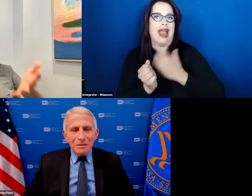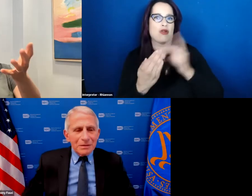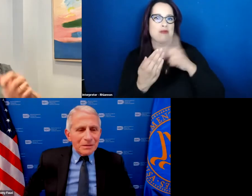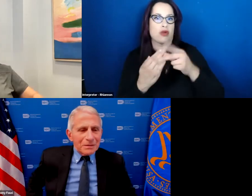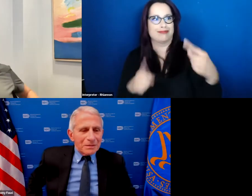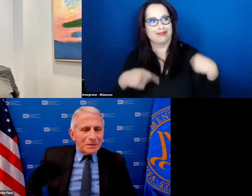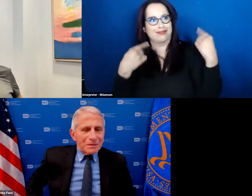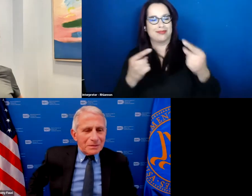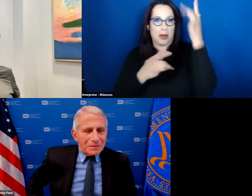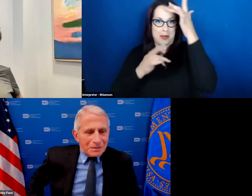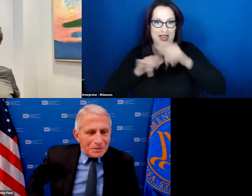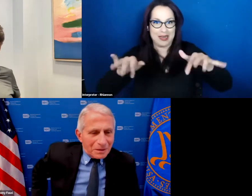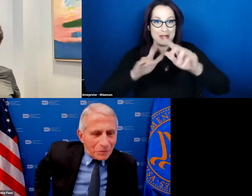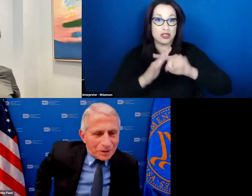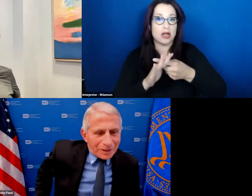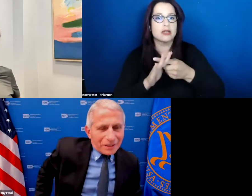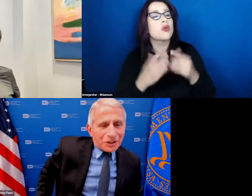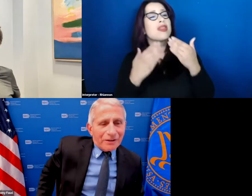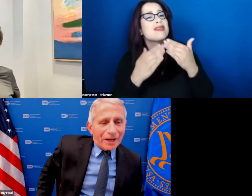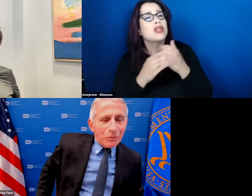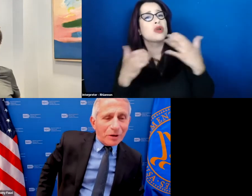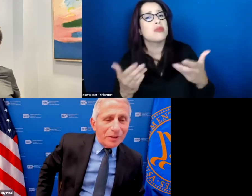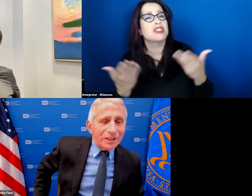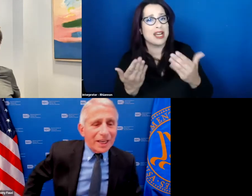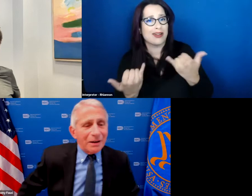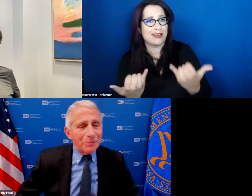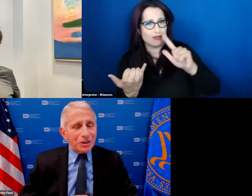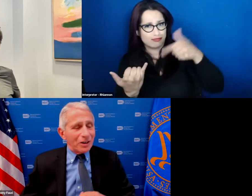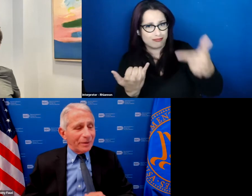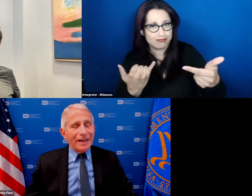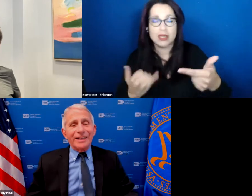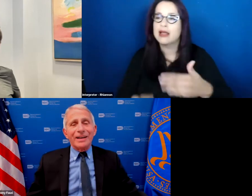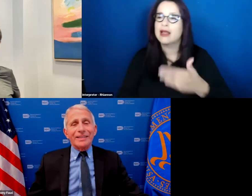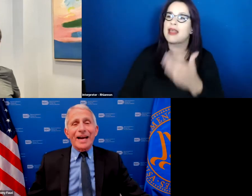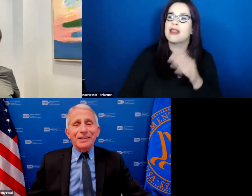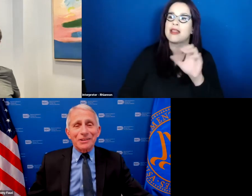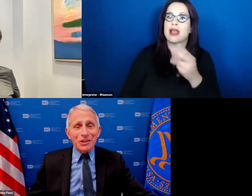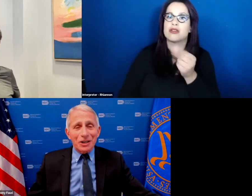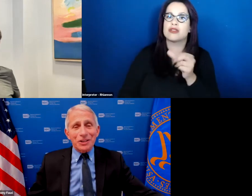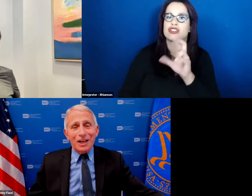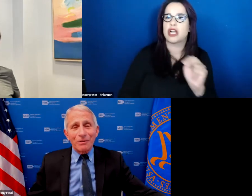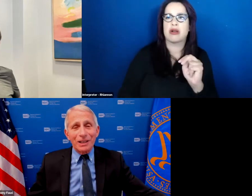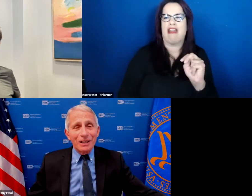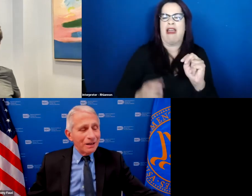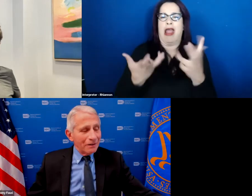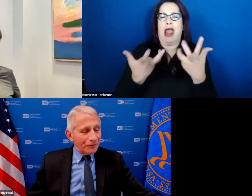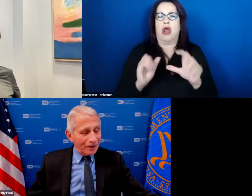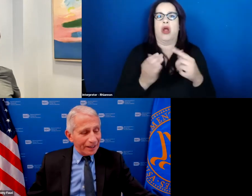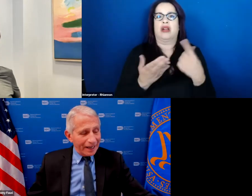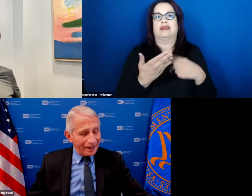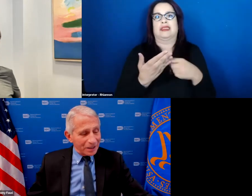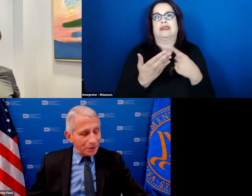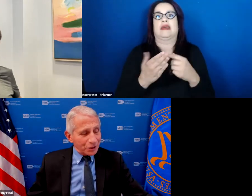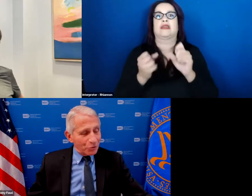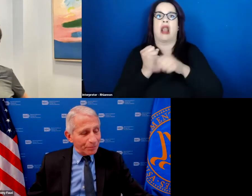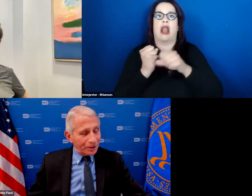being here and the floor is yours well thank you sharon i don't want to really take much time in any didactic discussion i really find